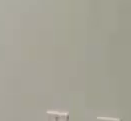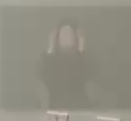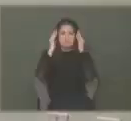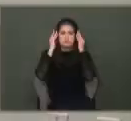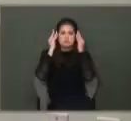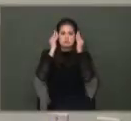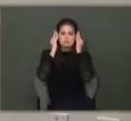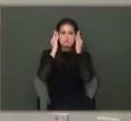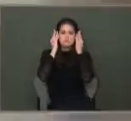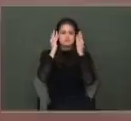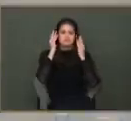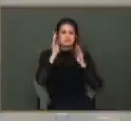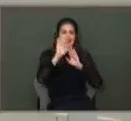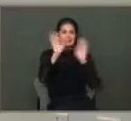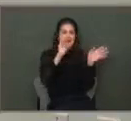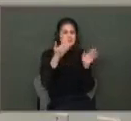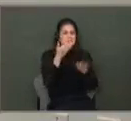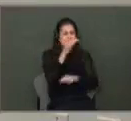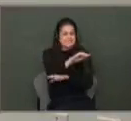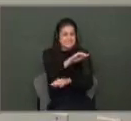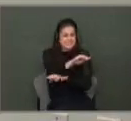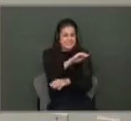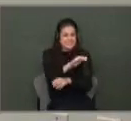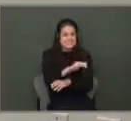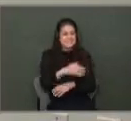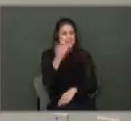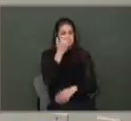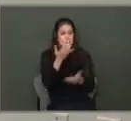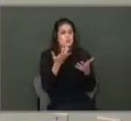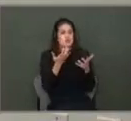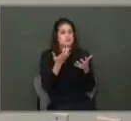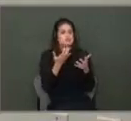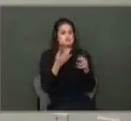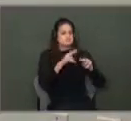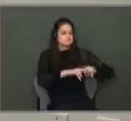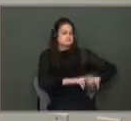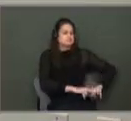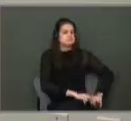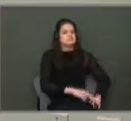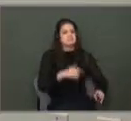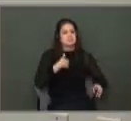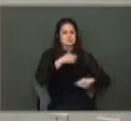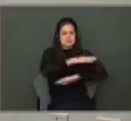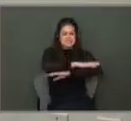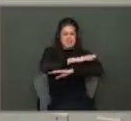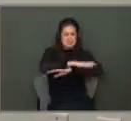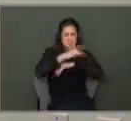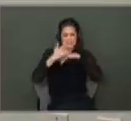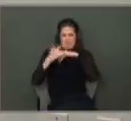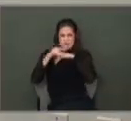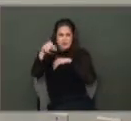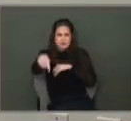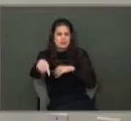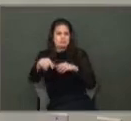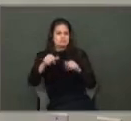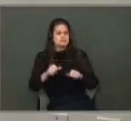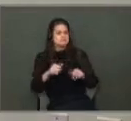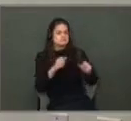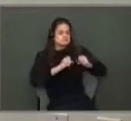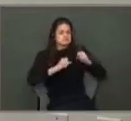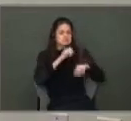Laura Elizabeth. Hello. Good evening. If you all want to take your seats, there's some table space over here. Get comfortable.